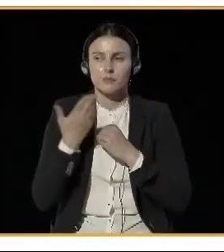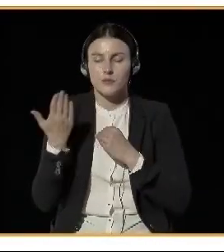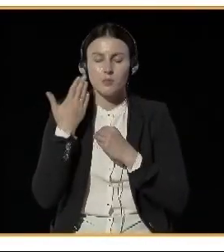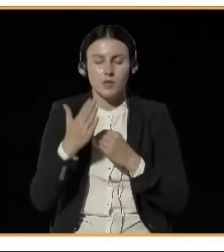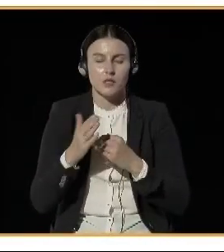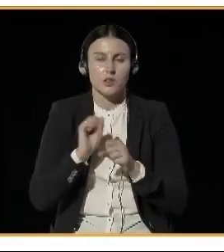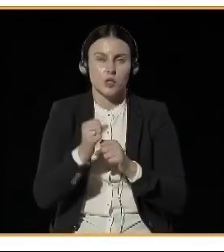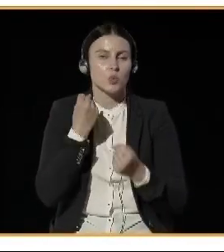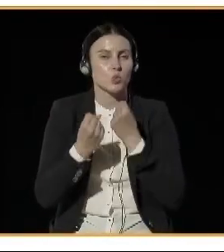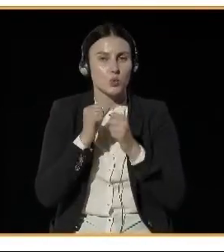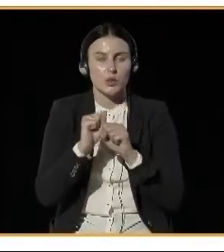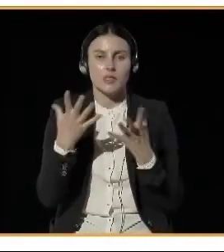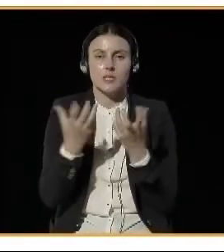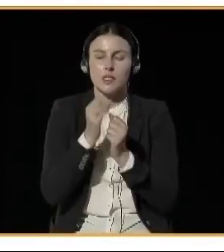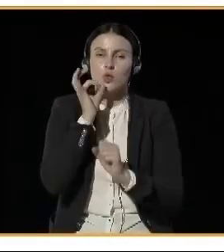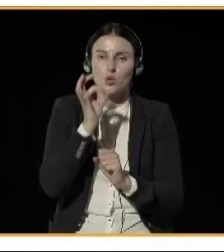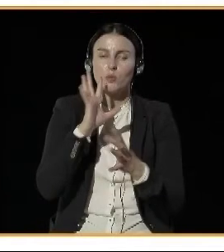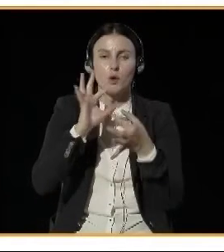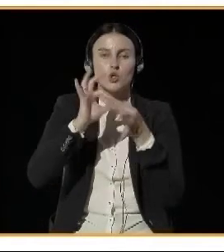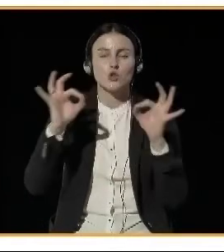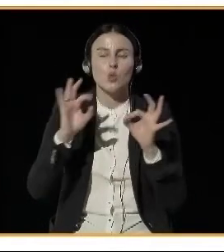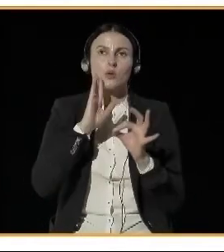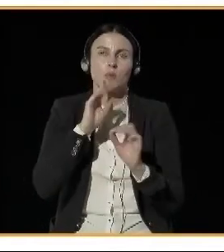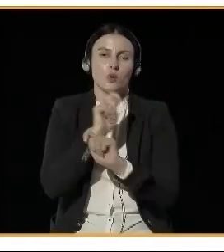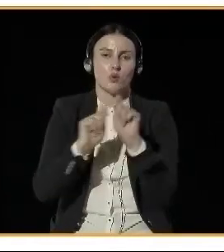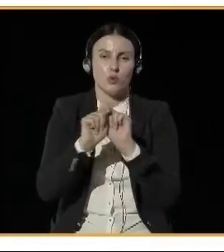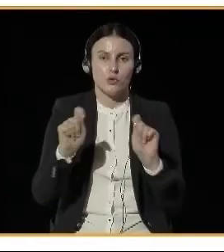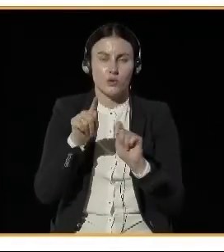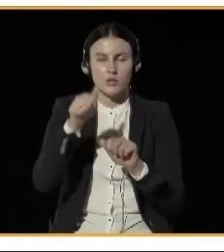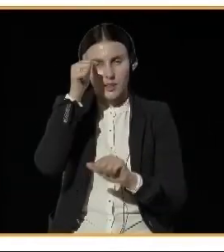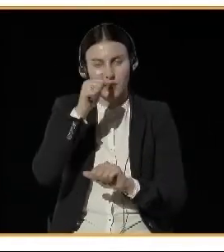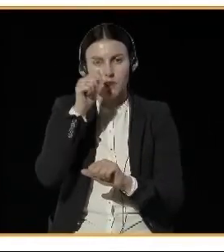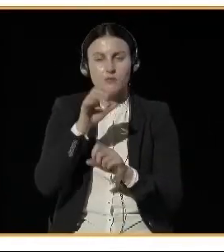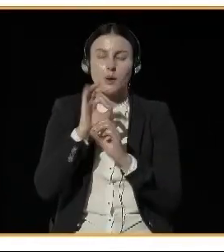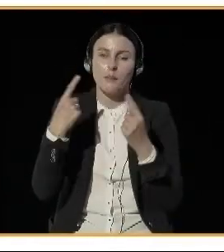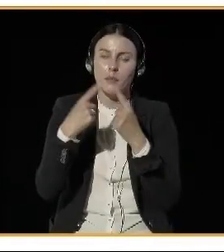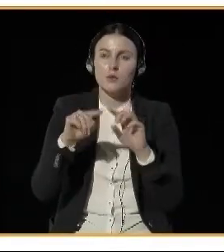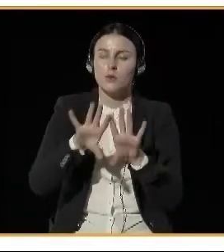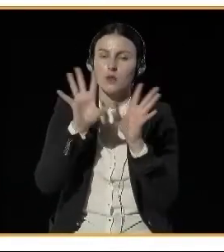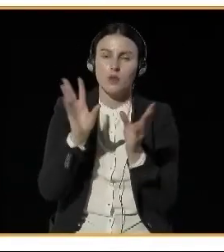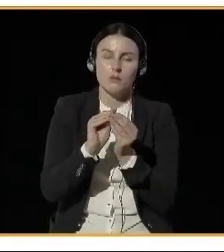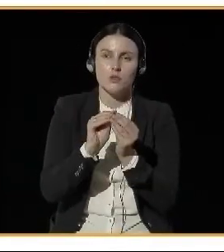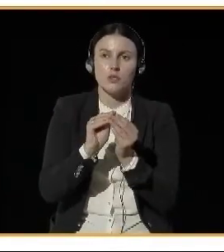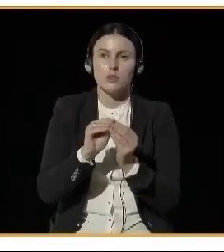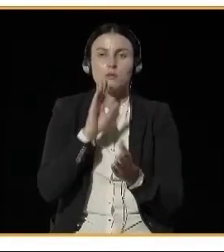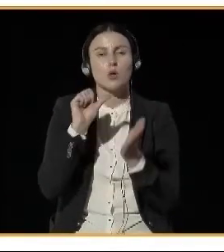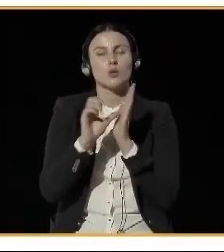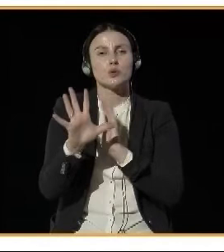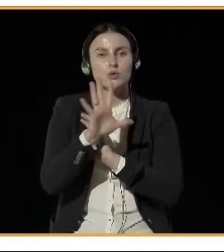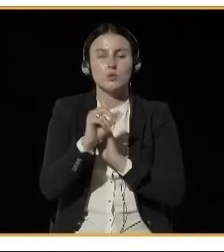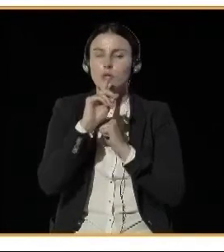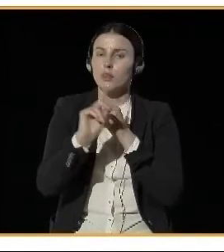for all the cities in terms of the quality, especially that it comes from different backgrounds and we have different experiences, and also